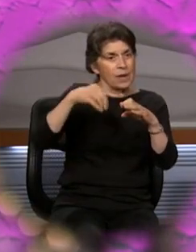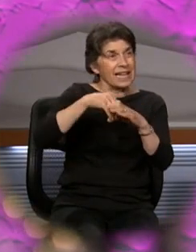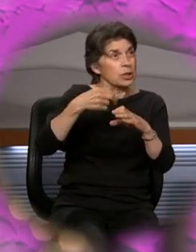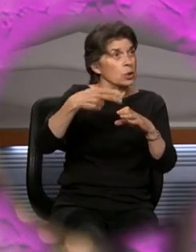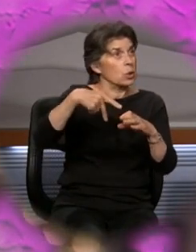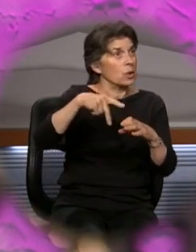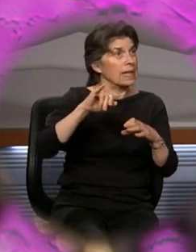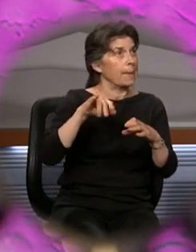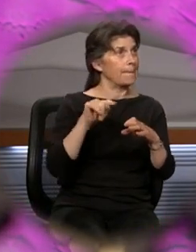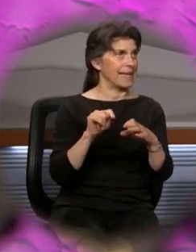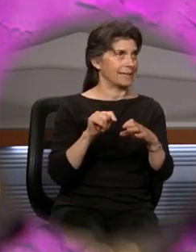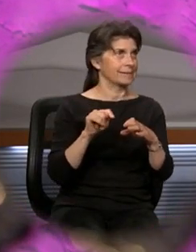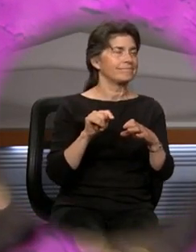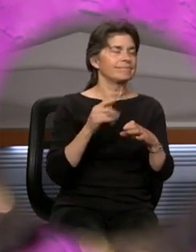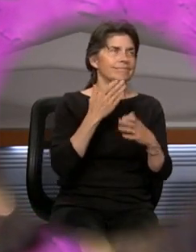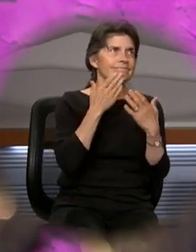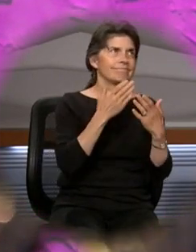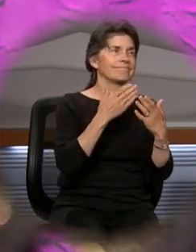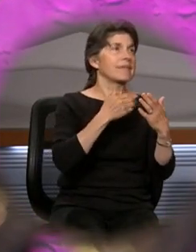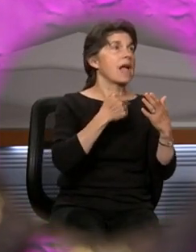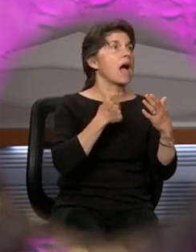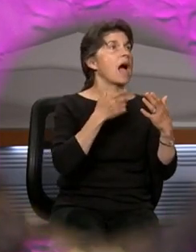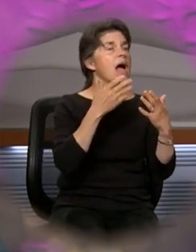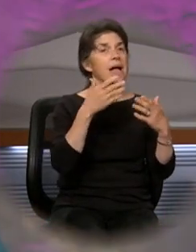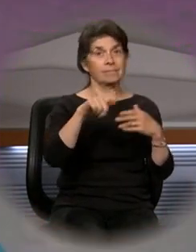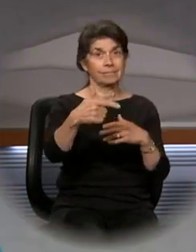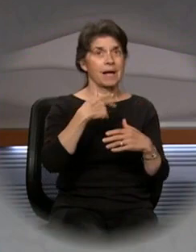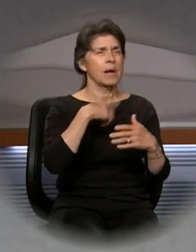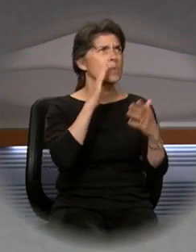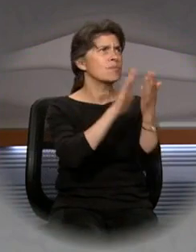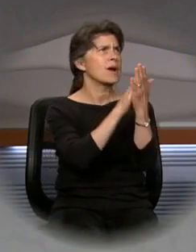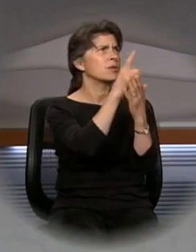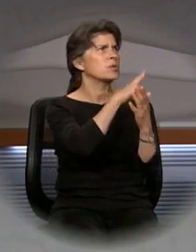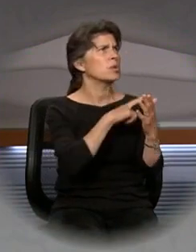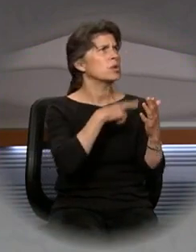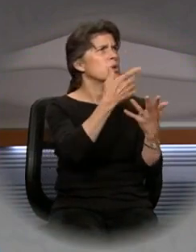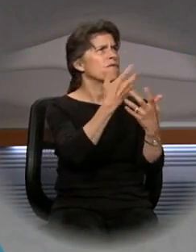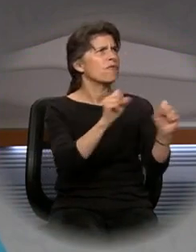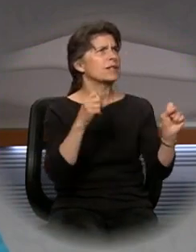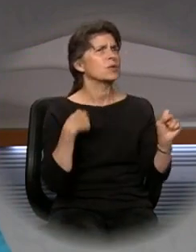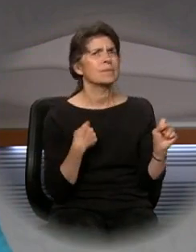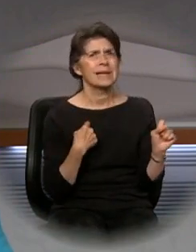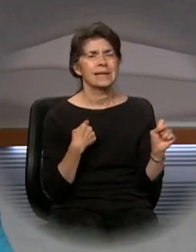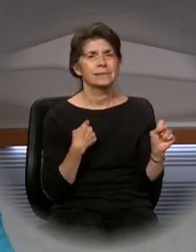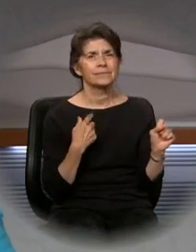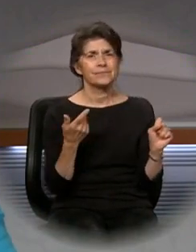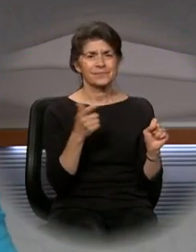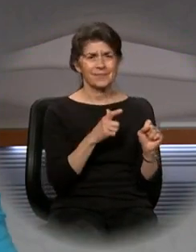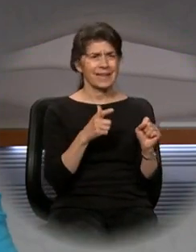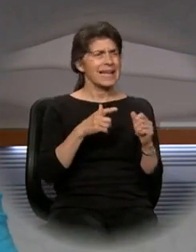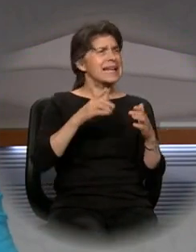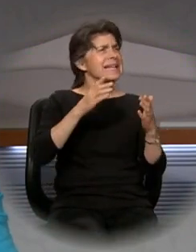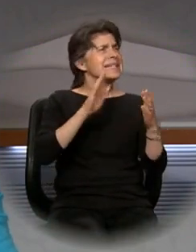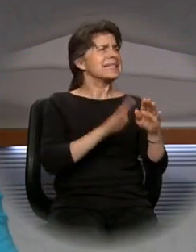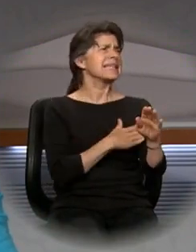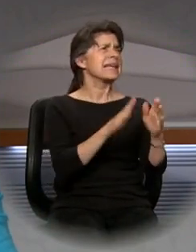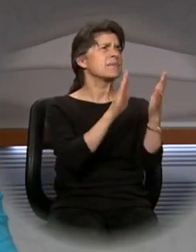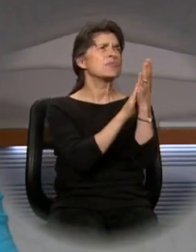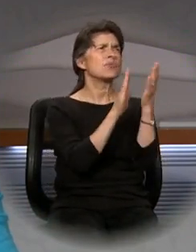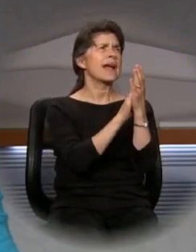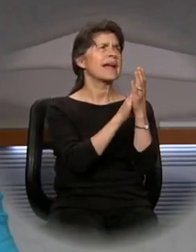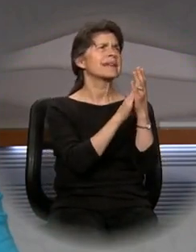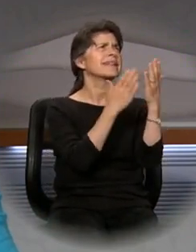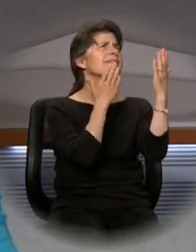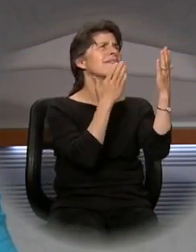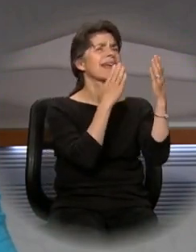will praise you, Lord, for you have rescued me. Sing praise to the Lord, you his faithful ones, and give thanks